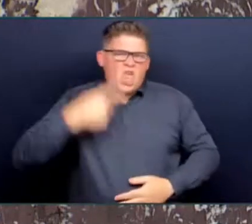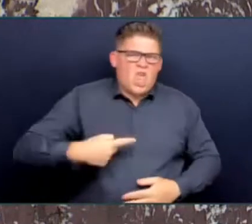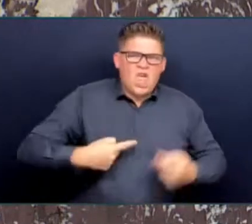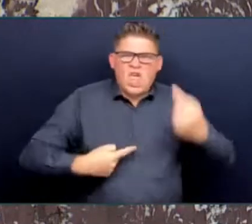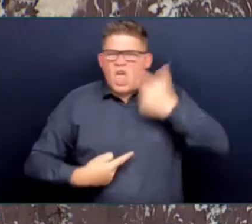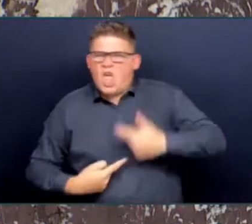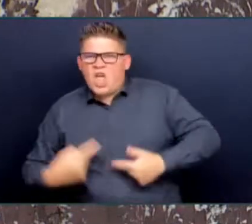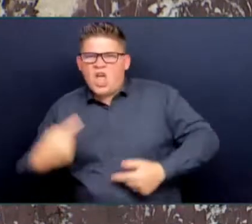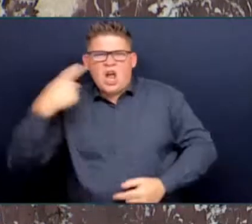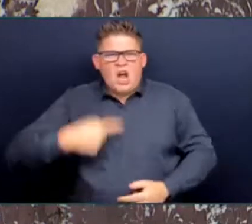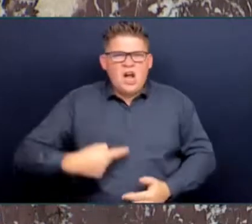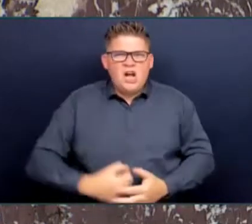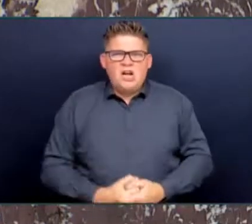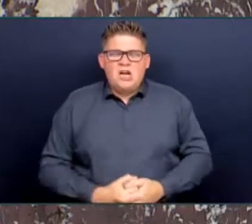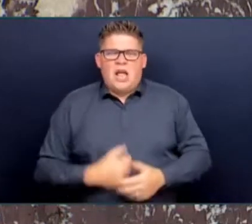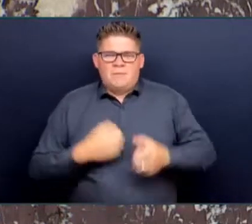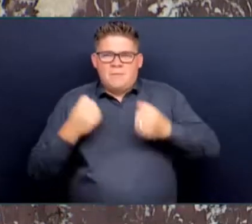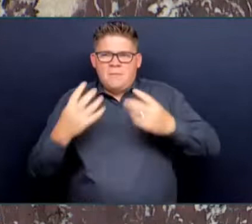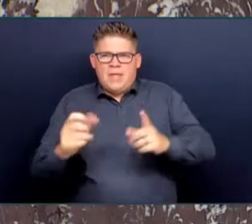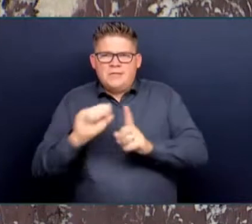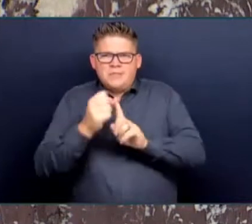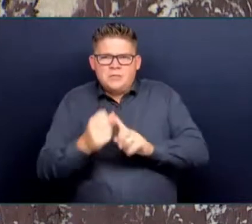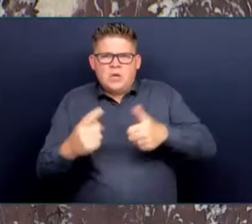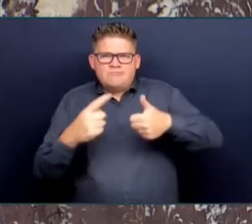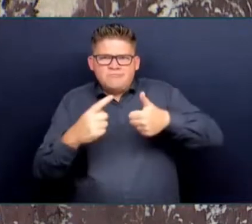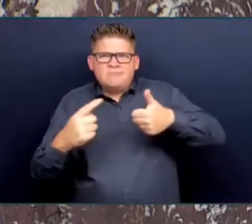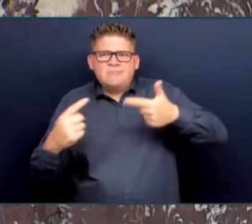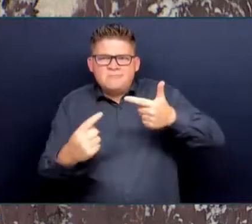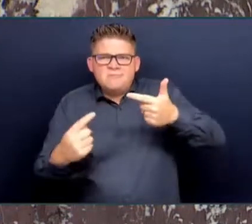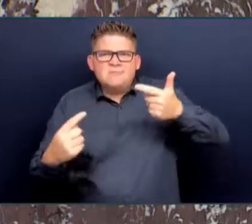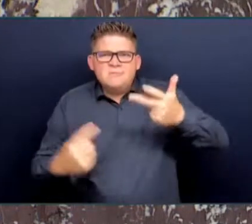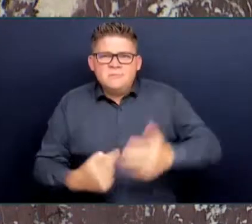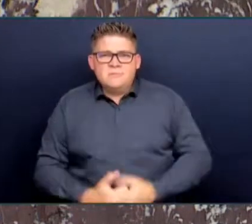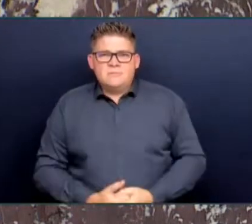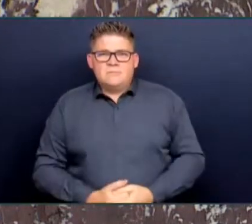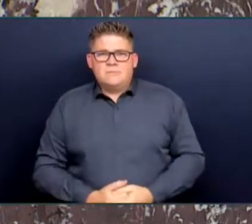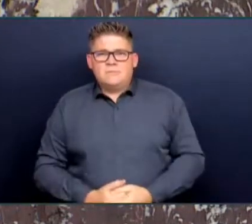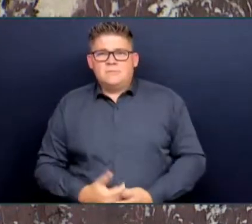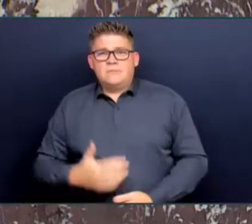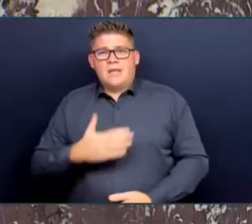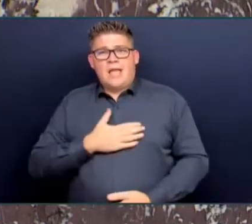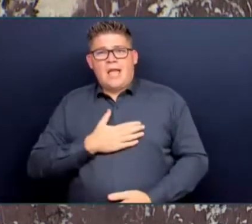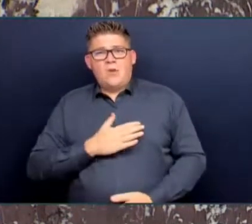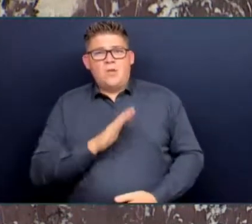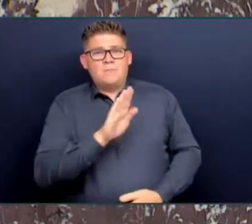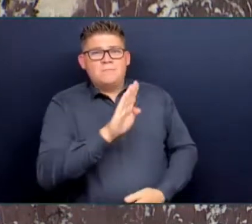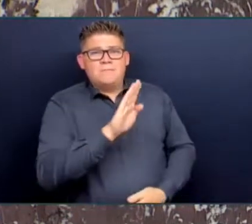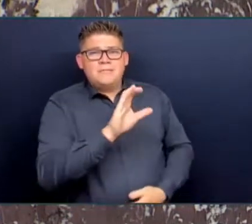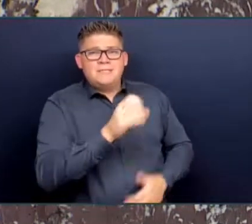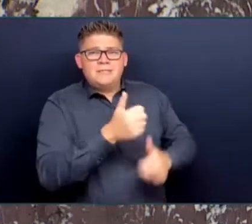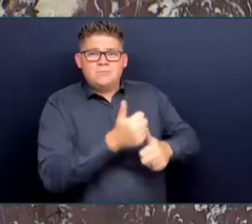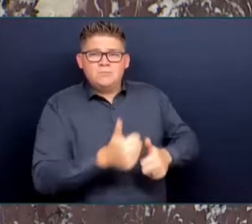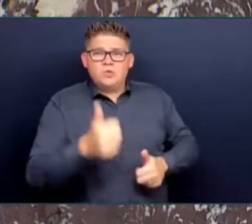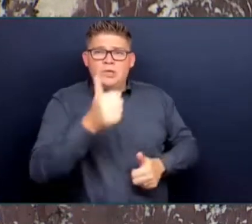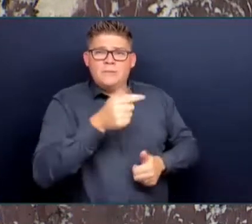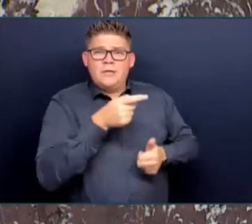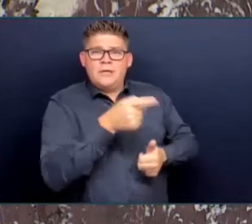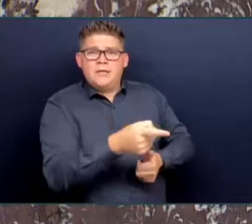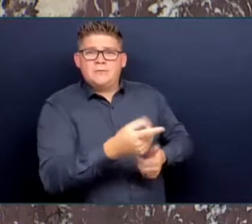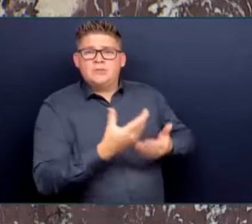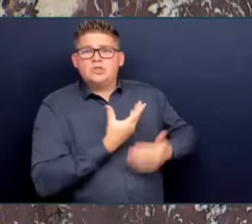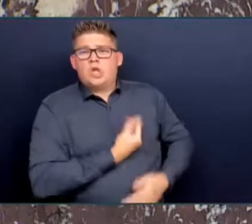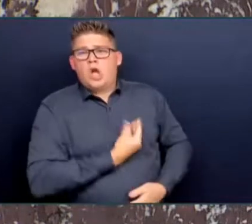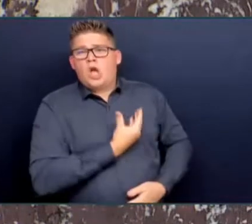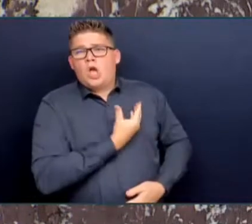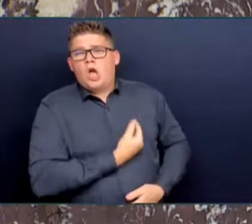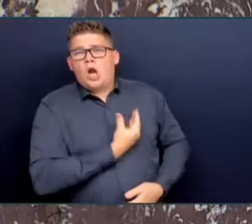-designate, nearly 50 people have been the victims of random violent attacks in Vancouver. How many more victims must be